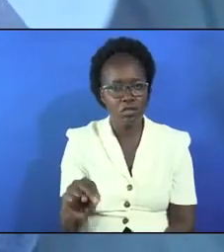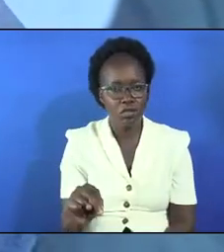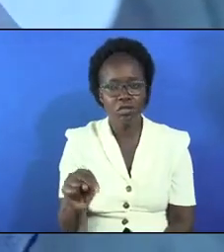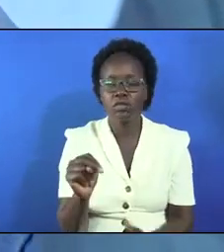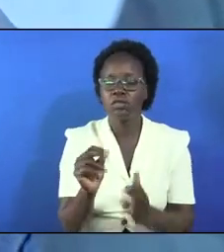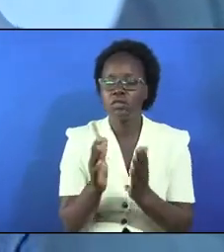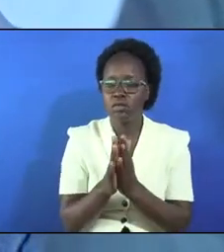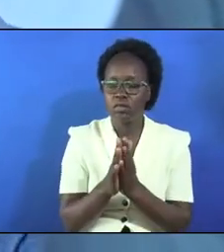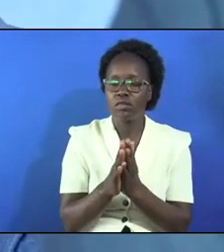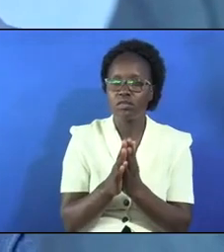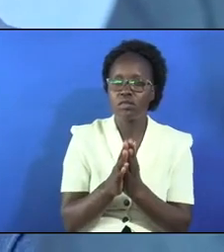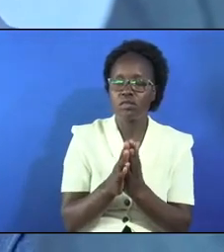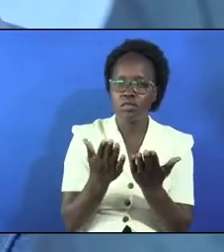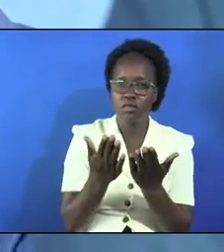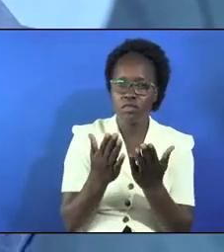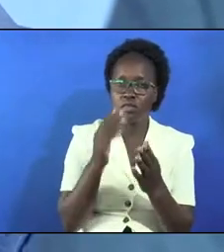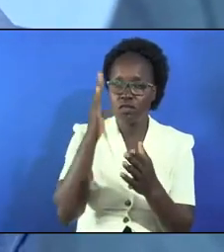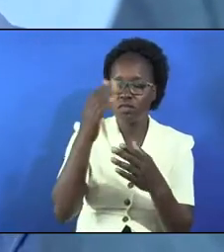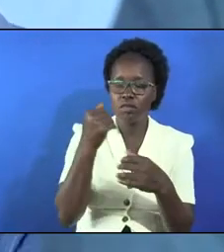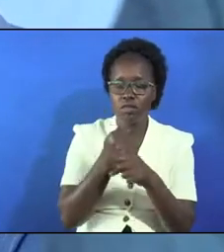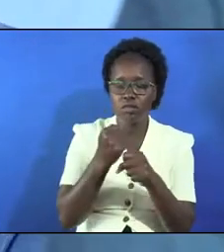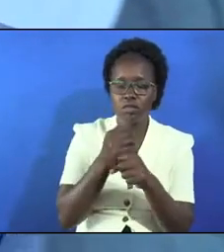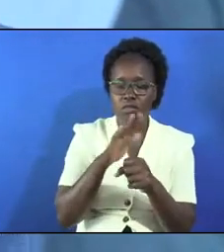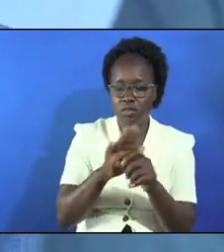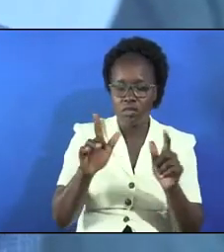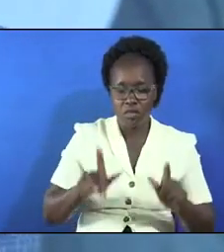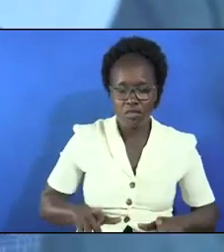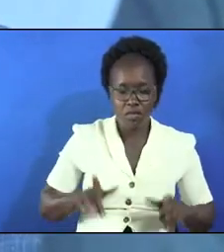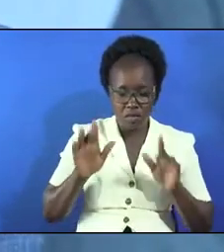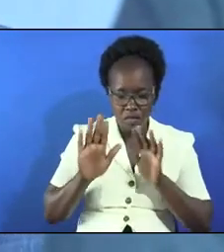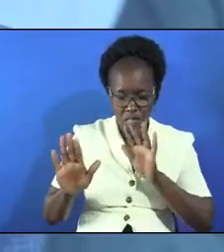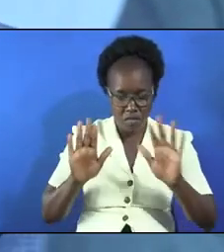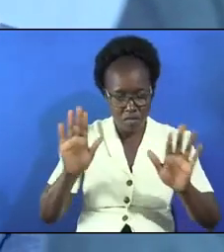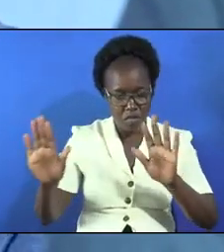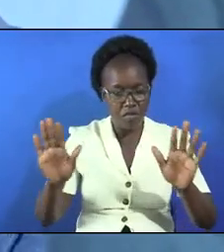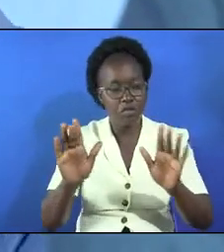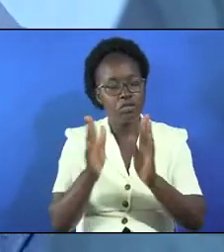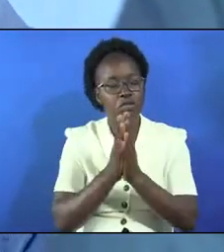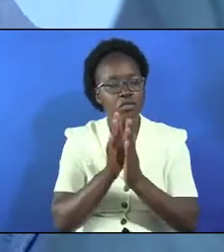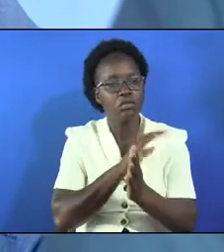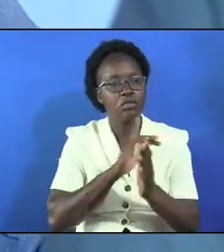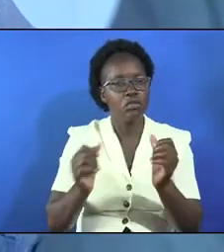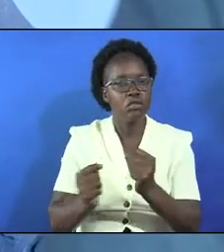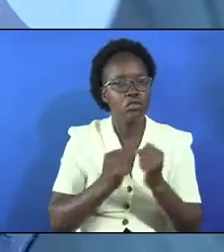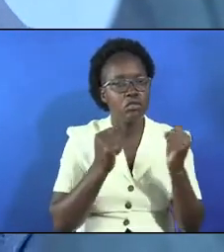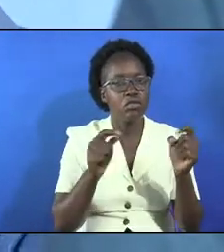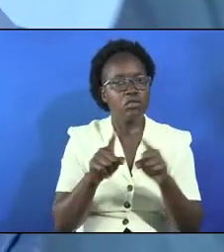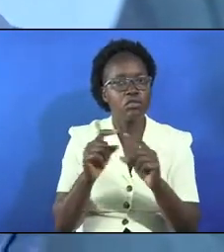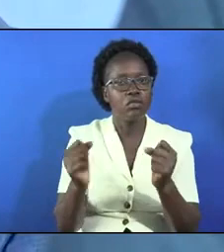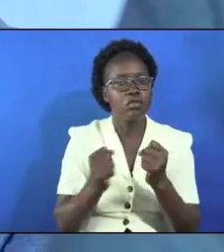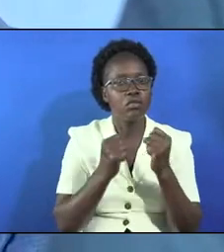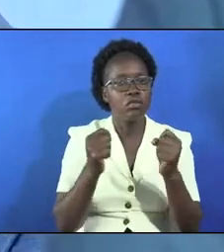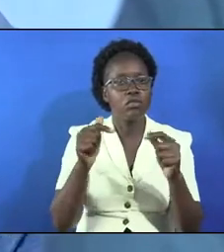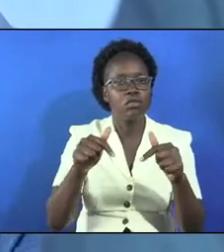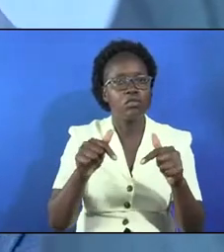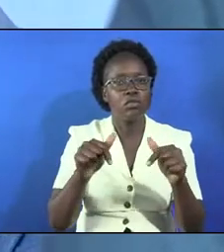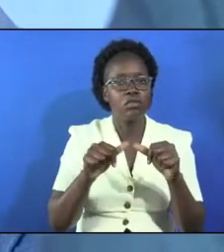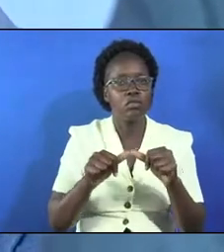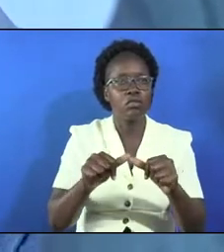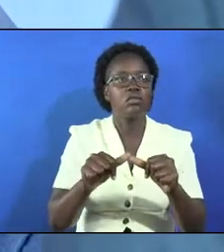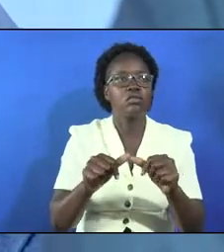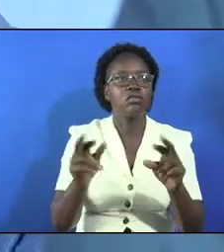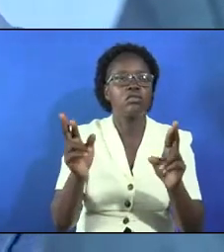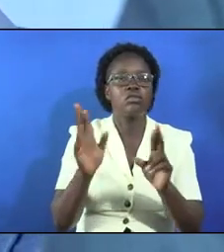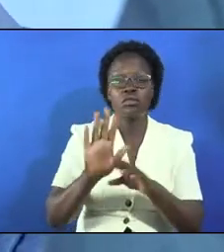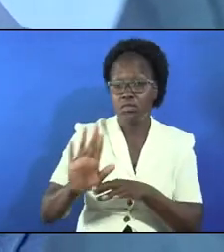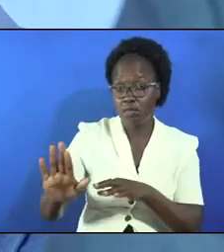praise that father may your will continue to be done in their lives i pray lord almighty because you are still powerful today that even as we continue